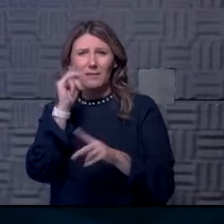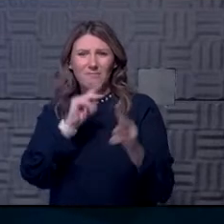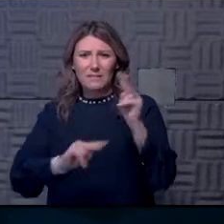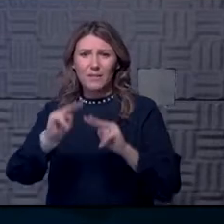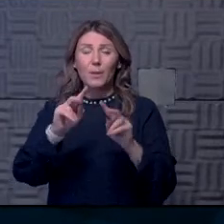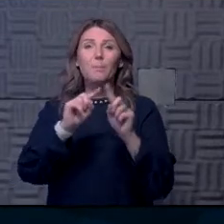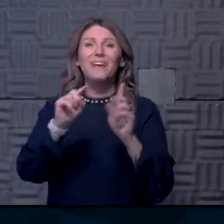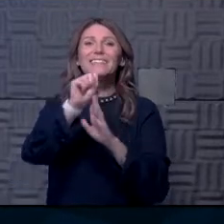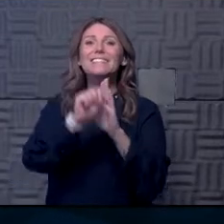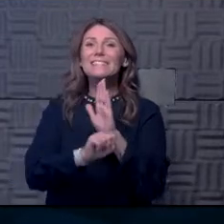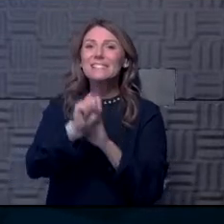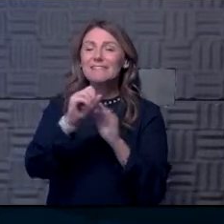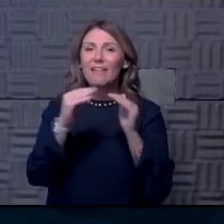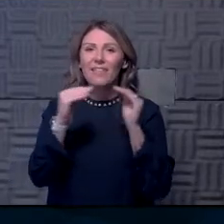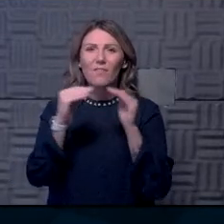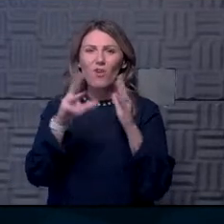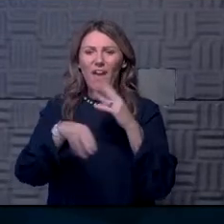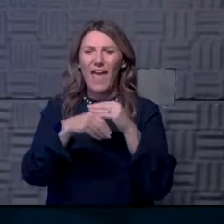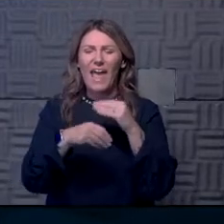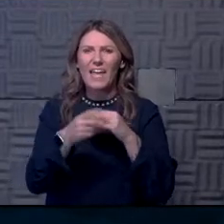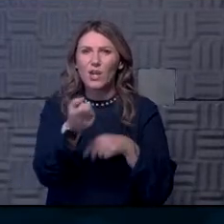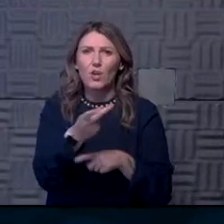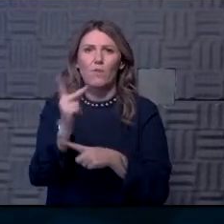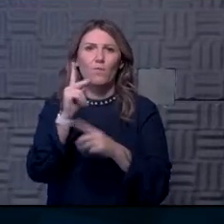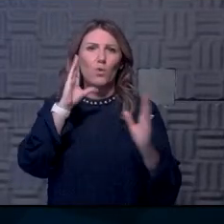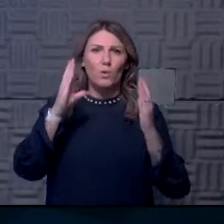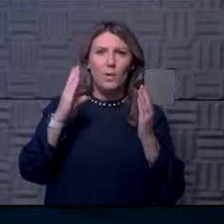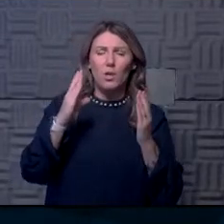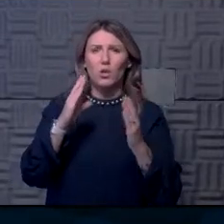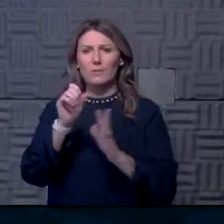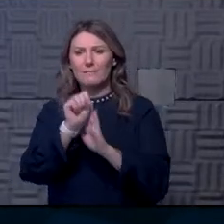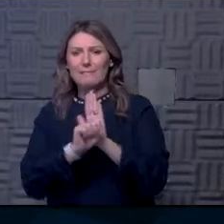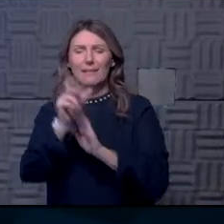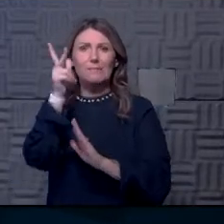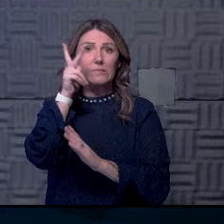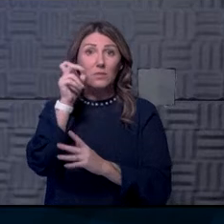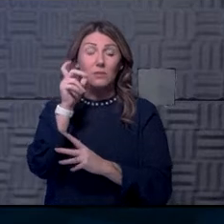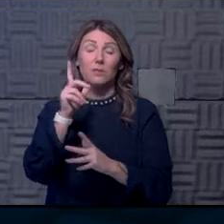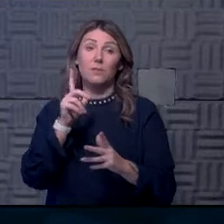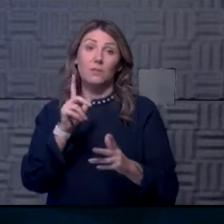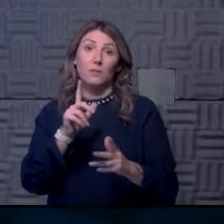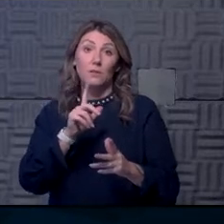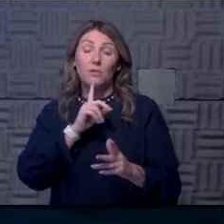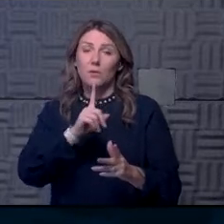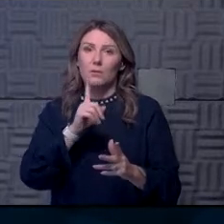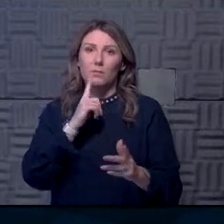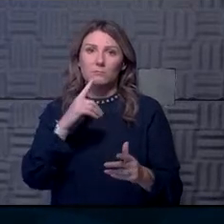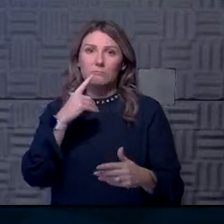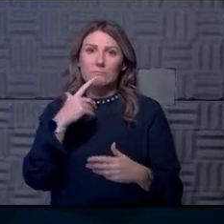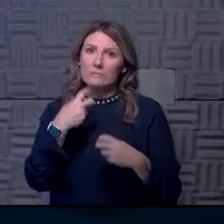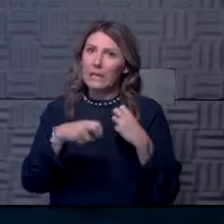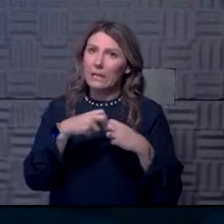level. I've added a few states for comparison because they're states that we're hearing stories of pretty significant challenges.